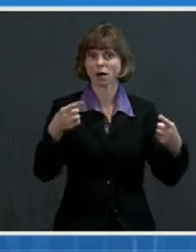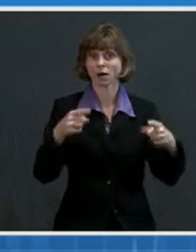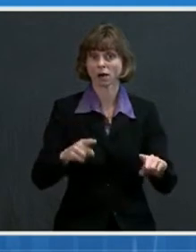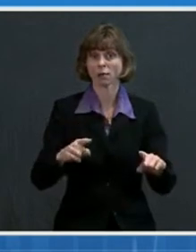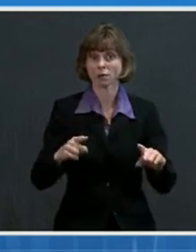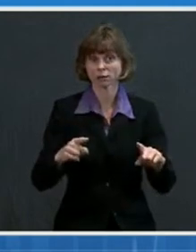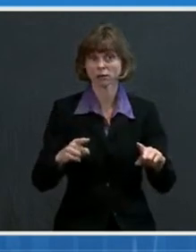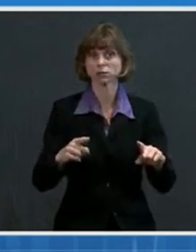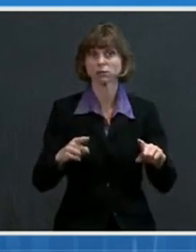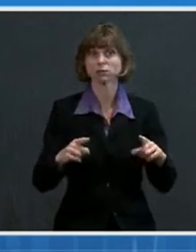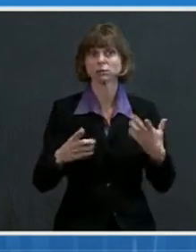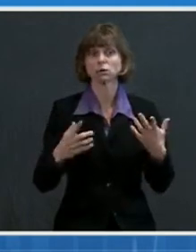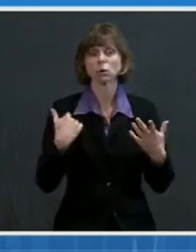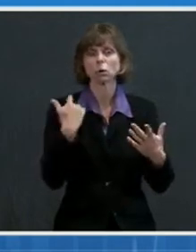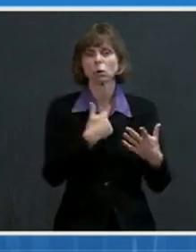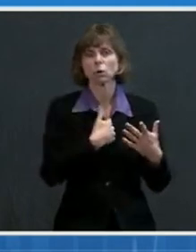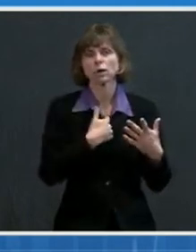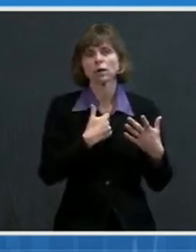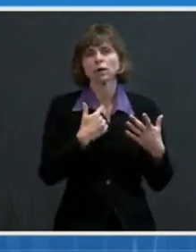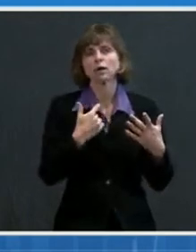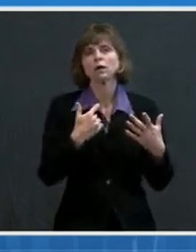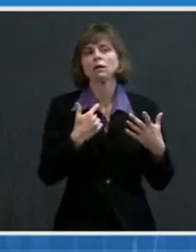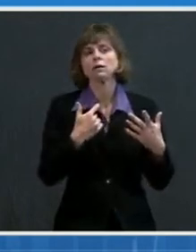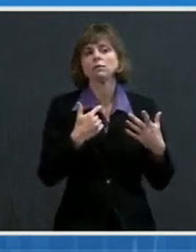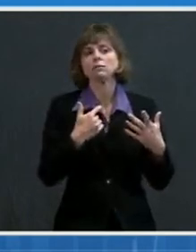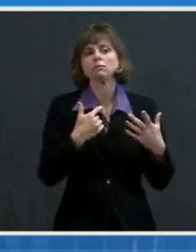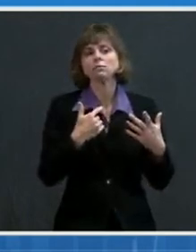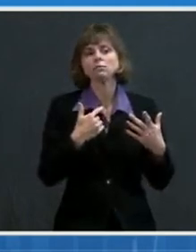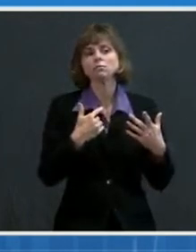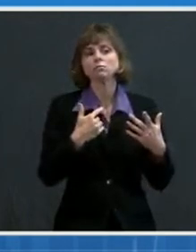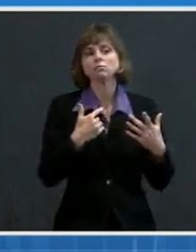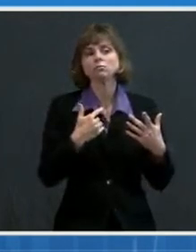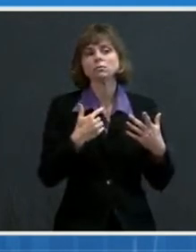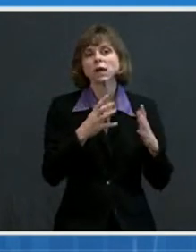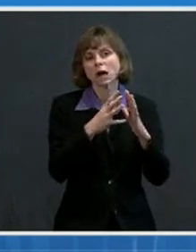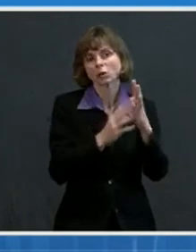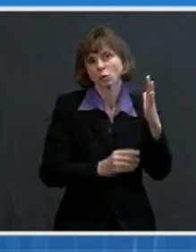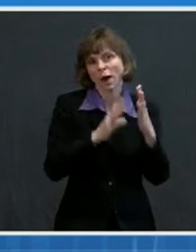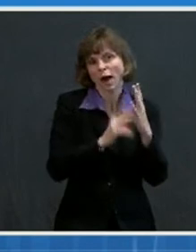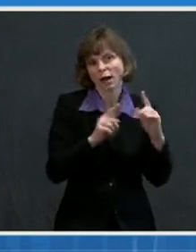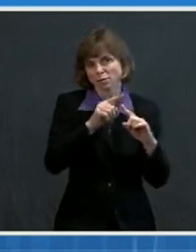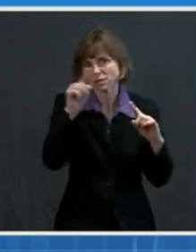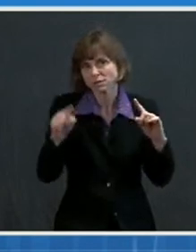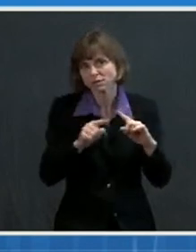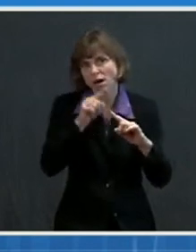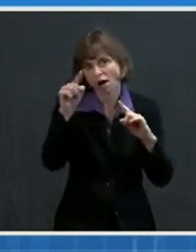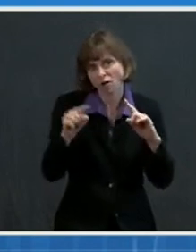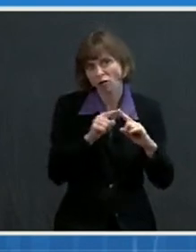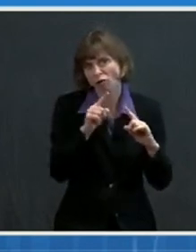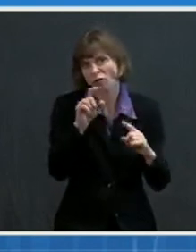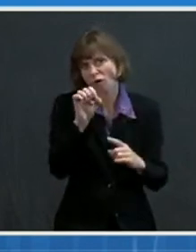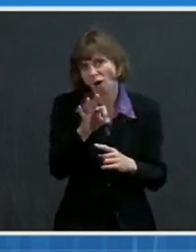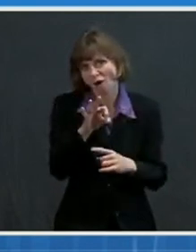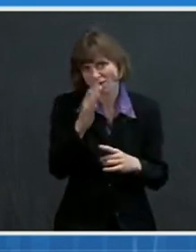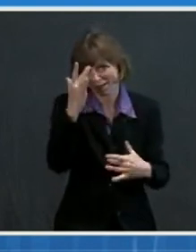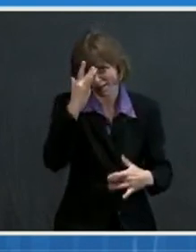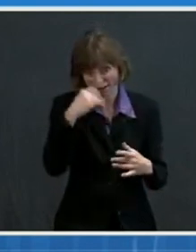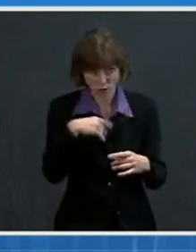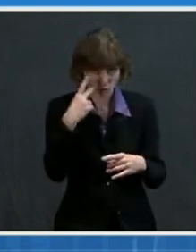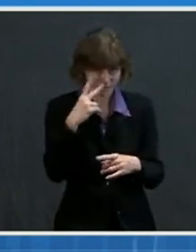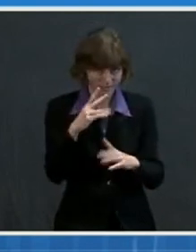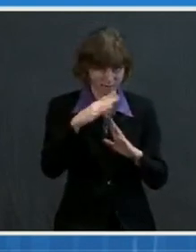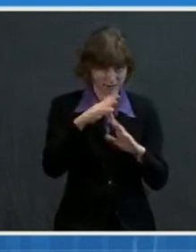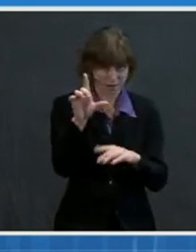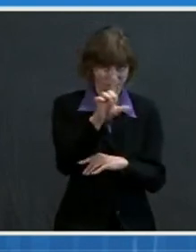was to delineate the replication cycle of the virus. In this case, you see in the upper left,